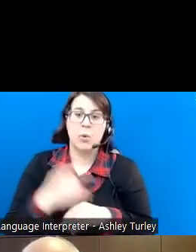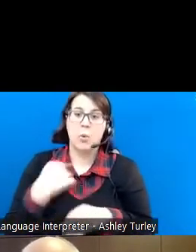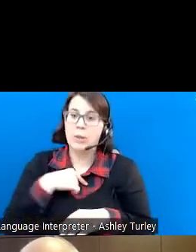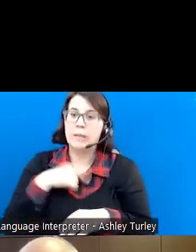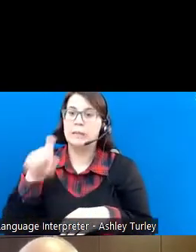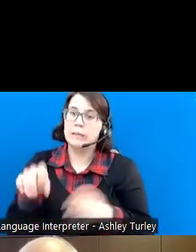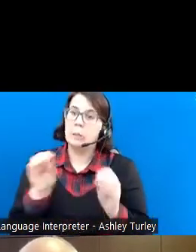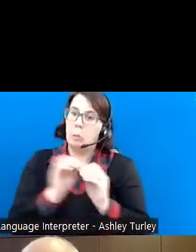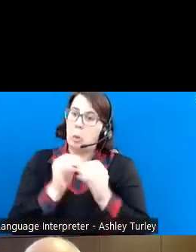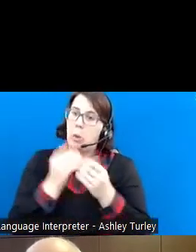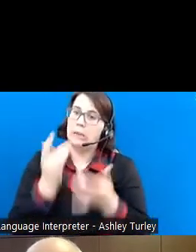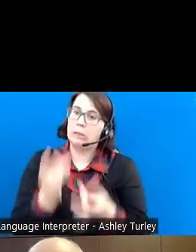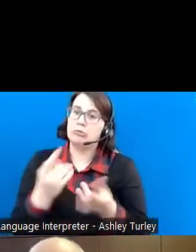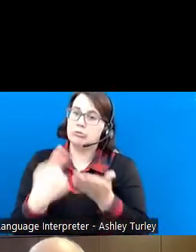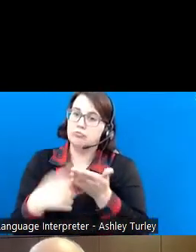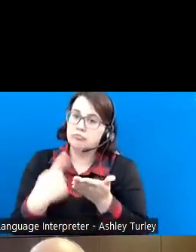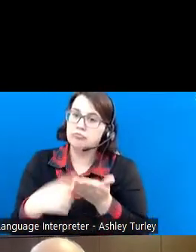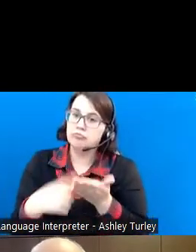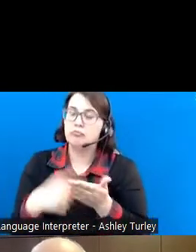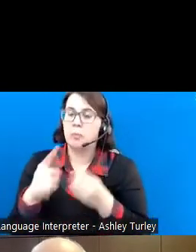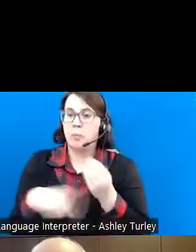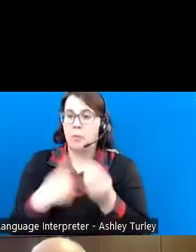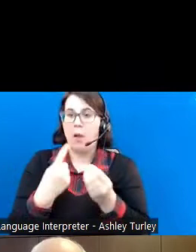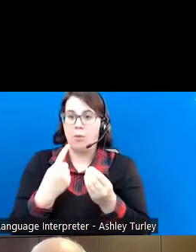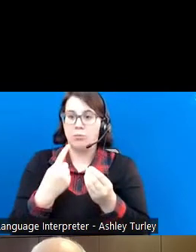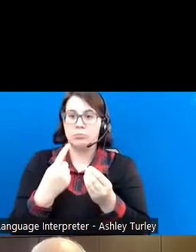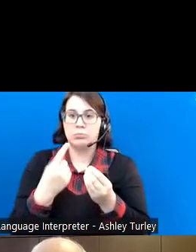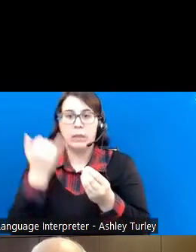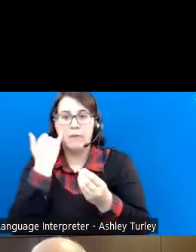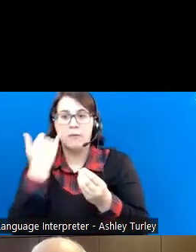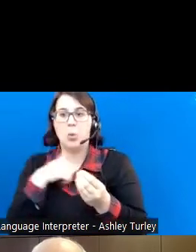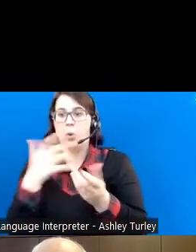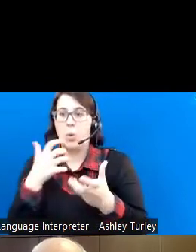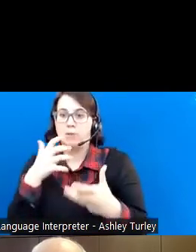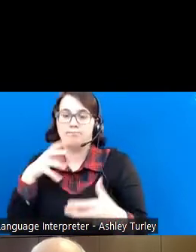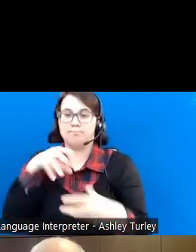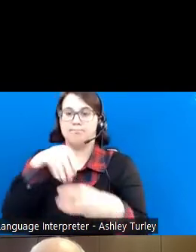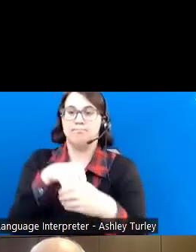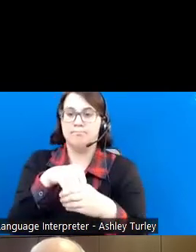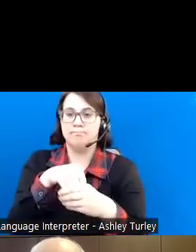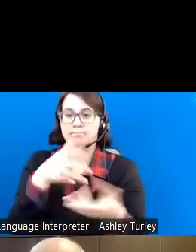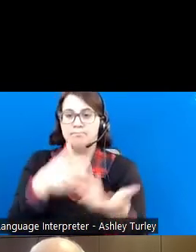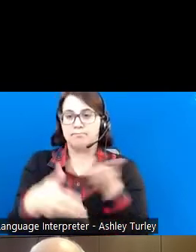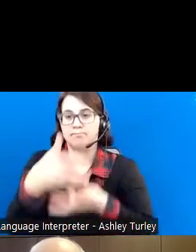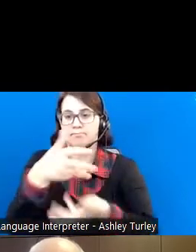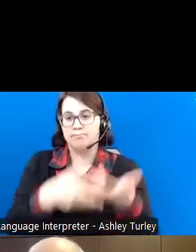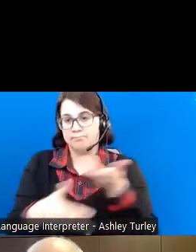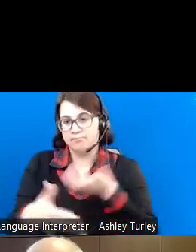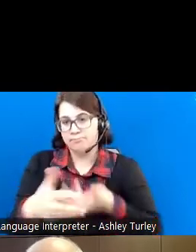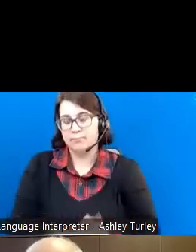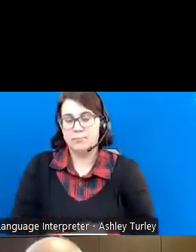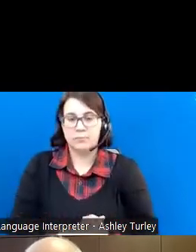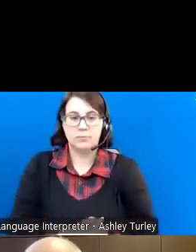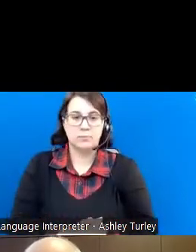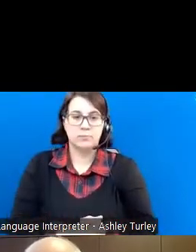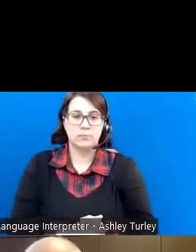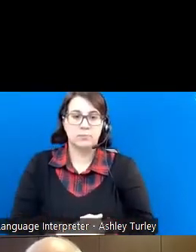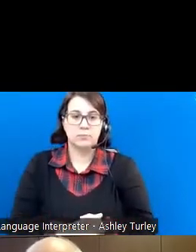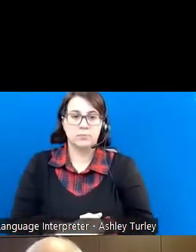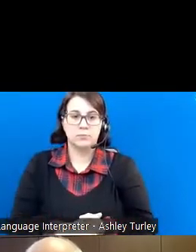things to talk about oftentimes if we want to get our place in society. It does help